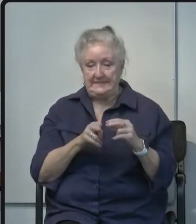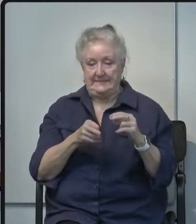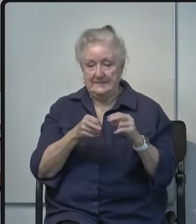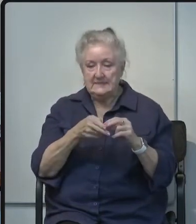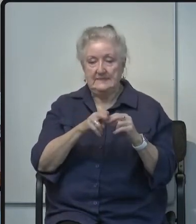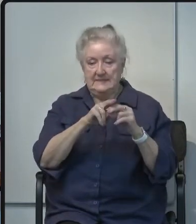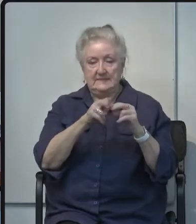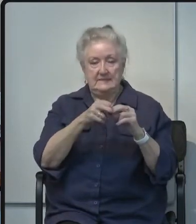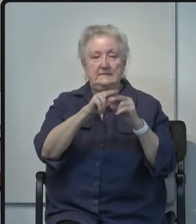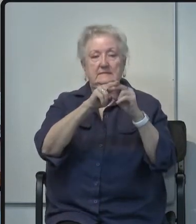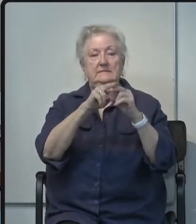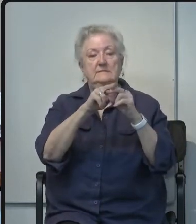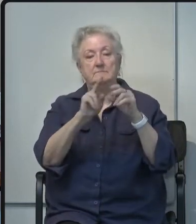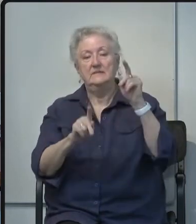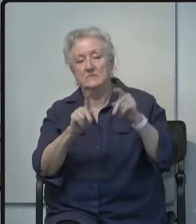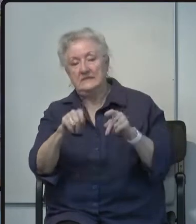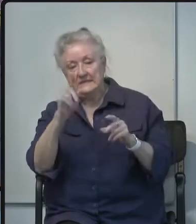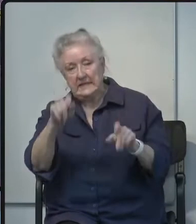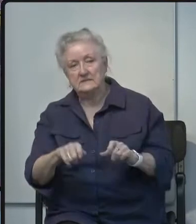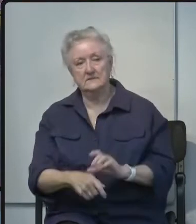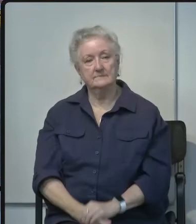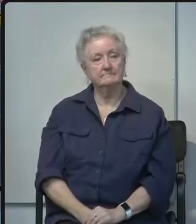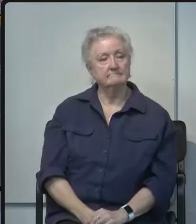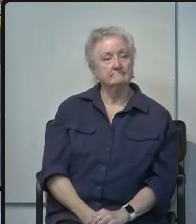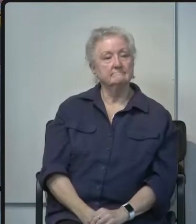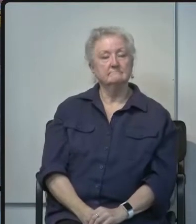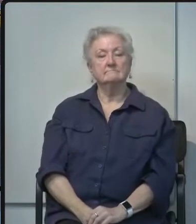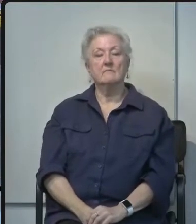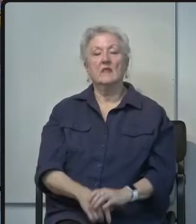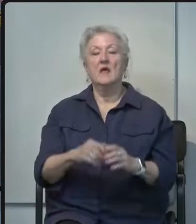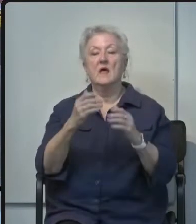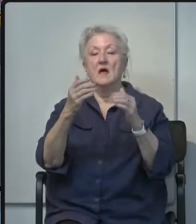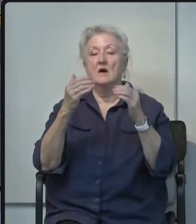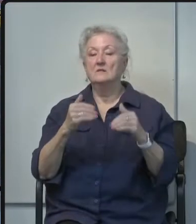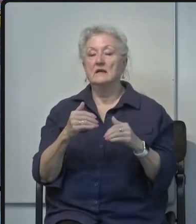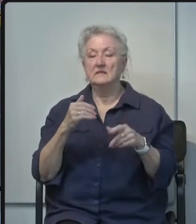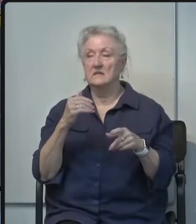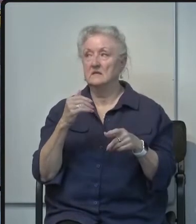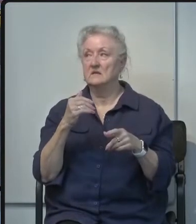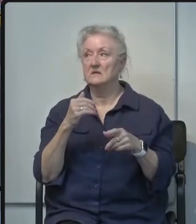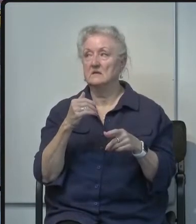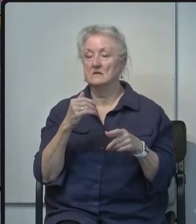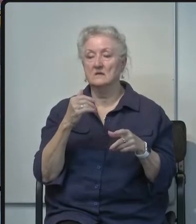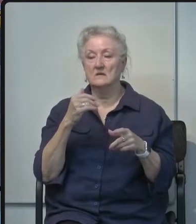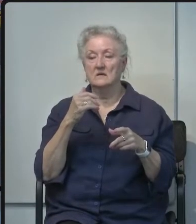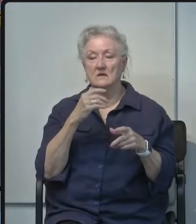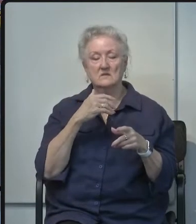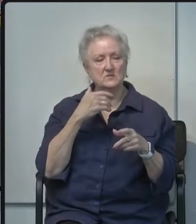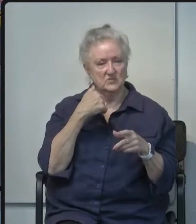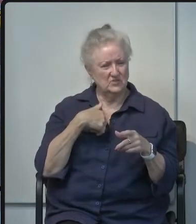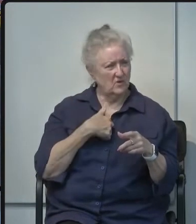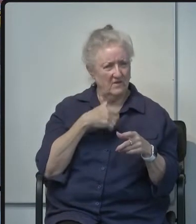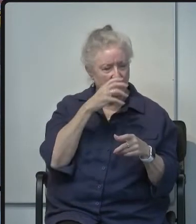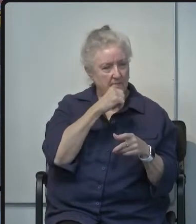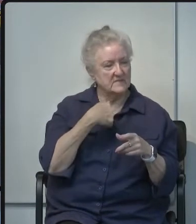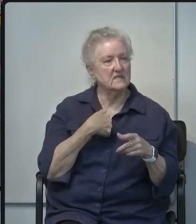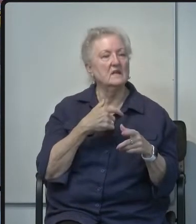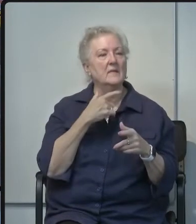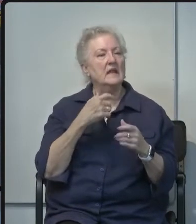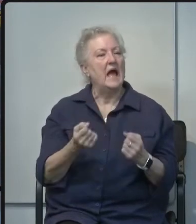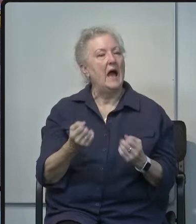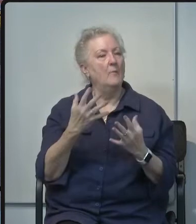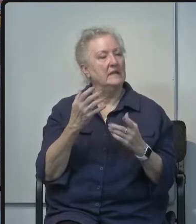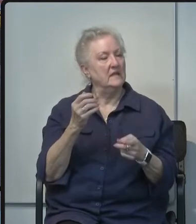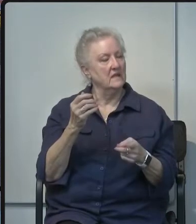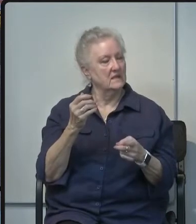to be tested okay and then just one last clarifying question about that i'm sorry if you already said it i i didn't catch it but how many